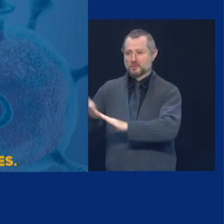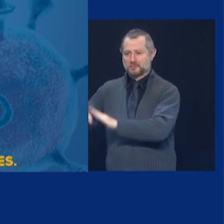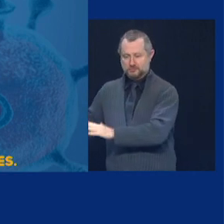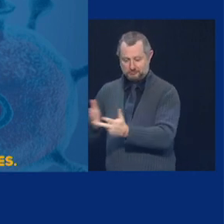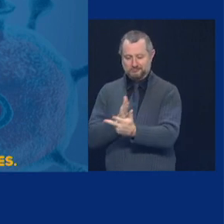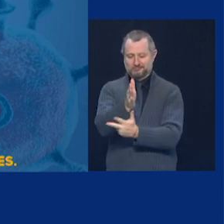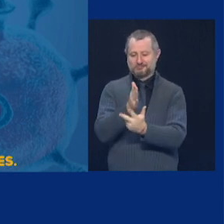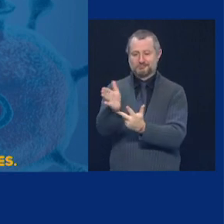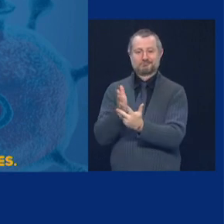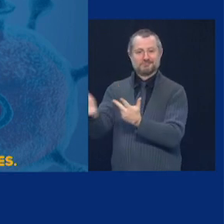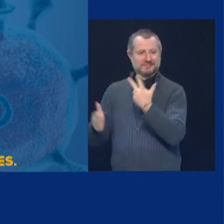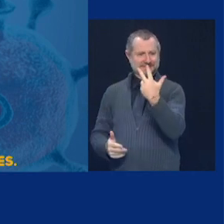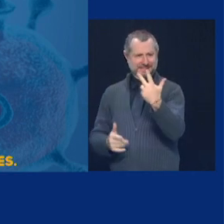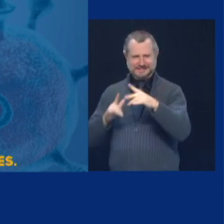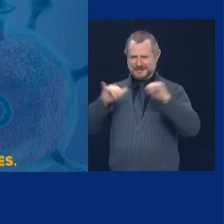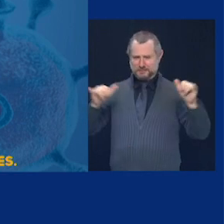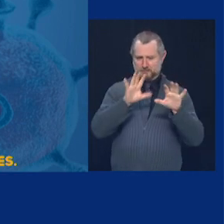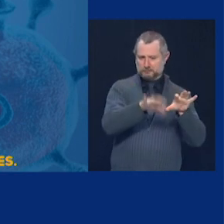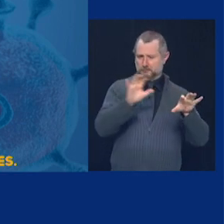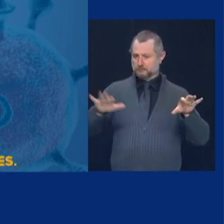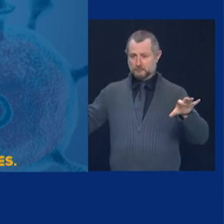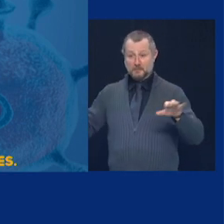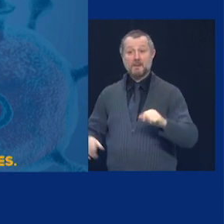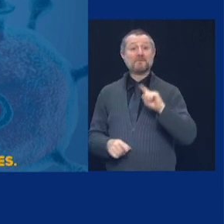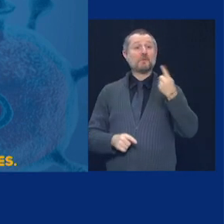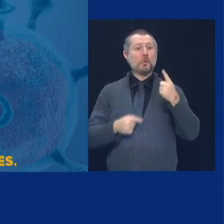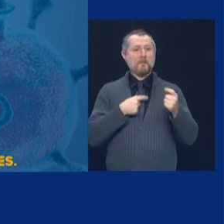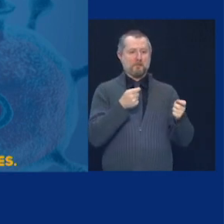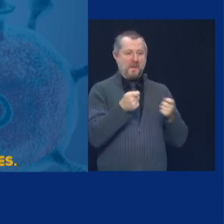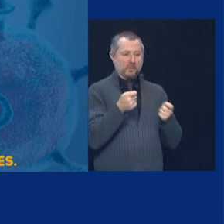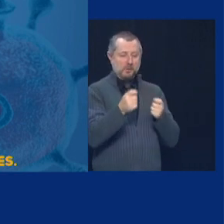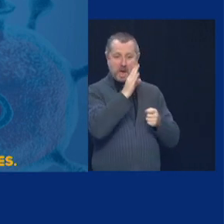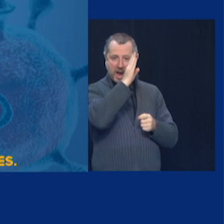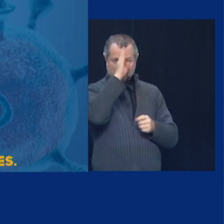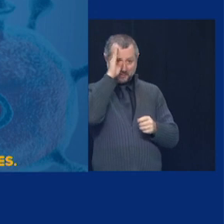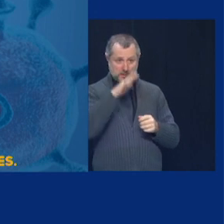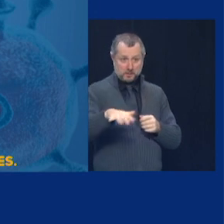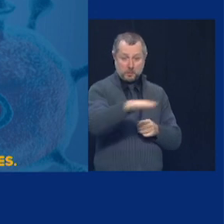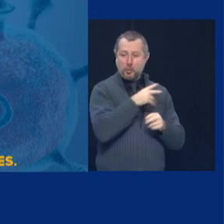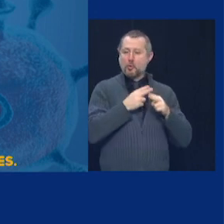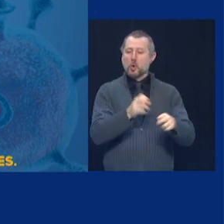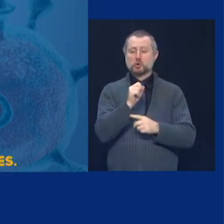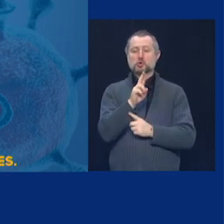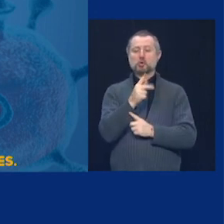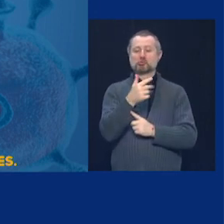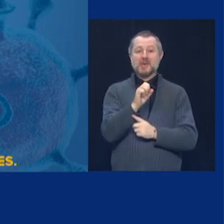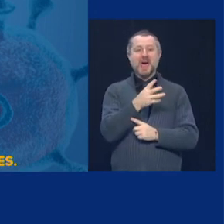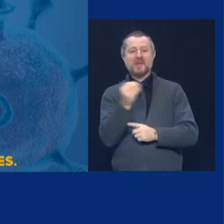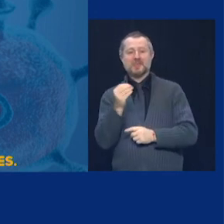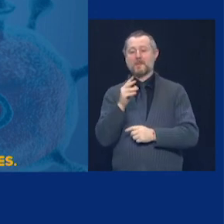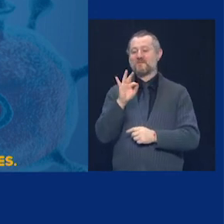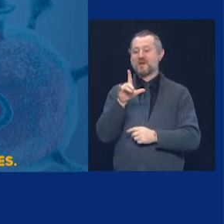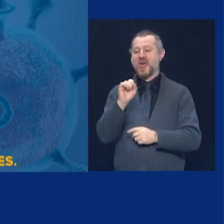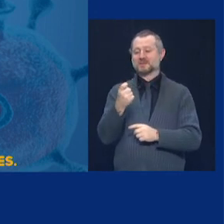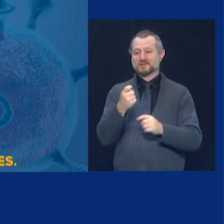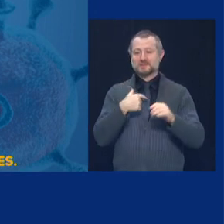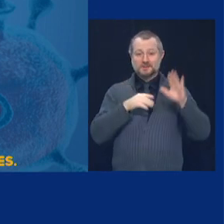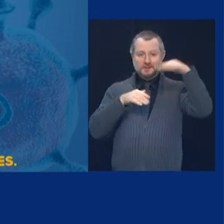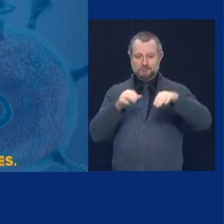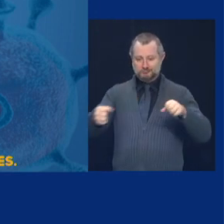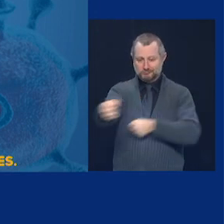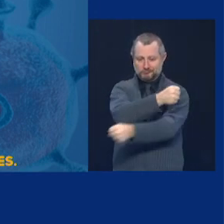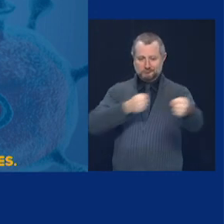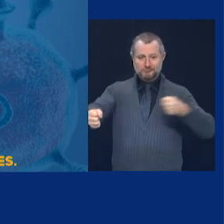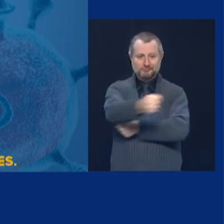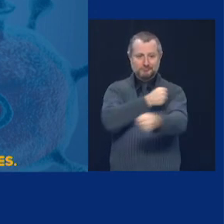same time. First, we're managing the hospitals under what we call our surge and flex program. This is